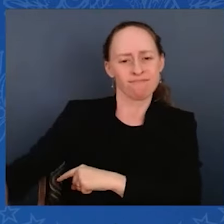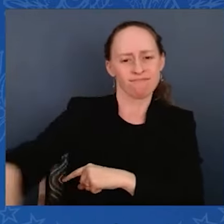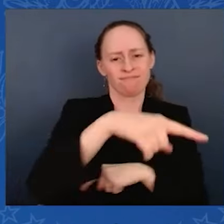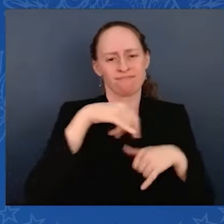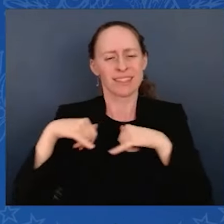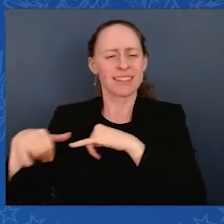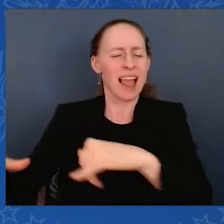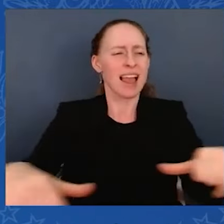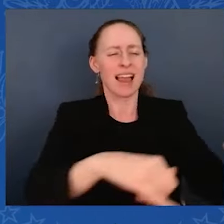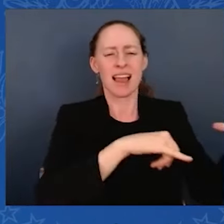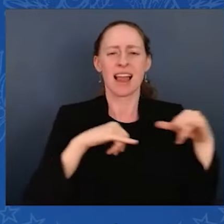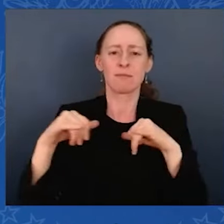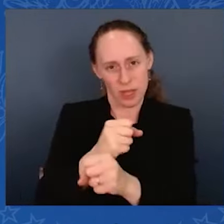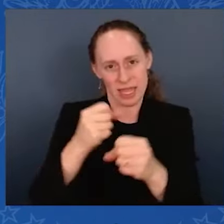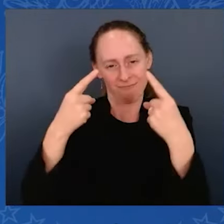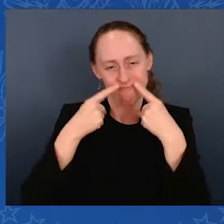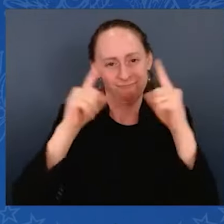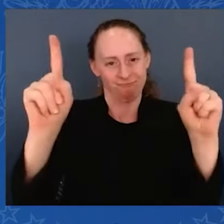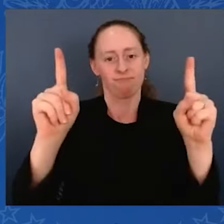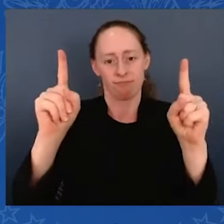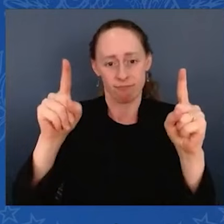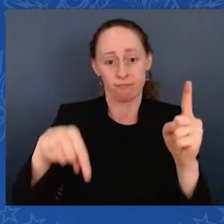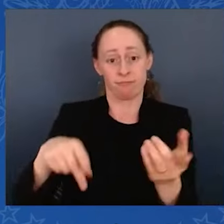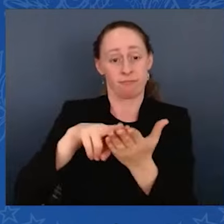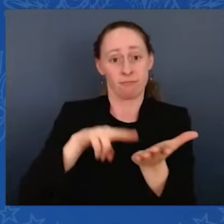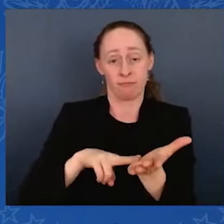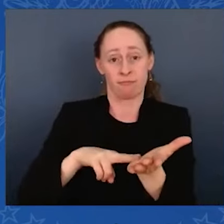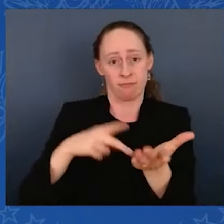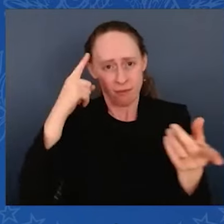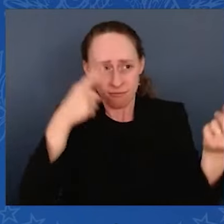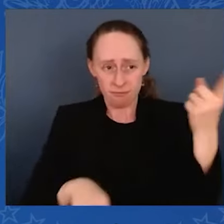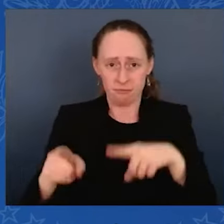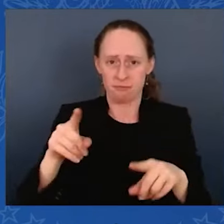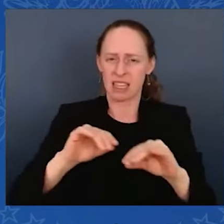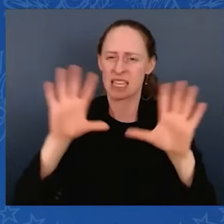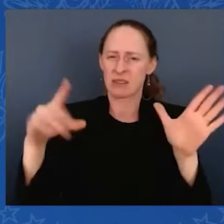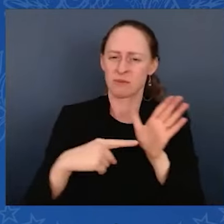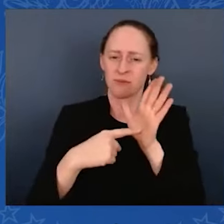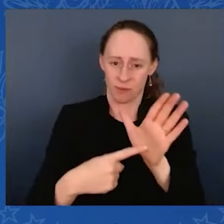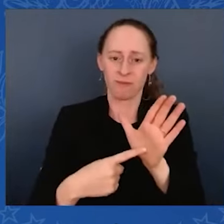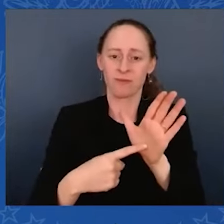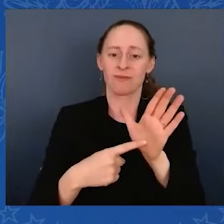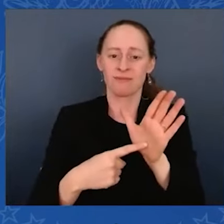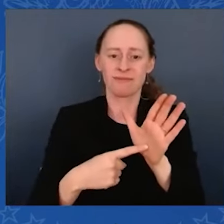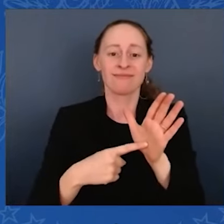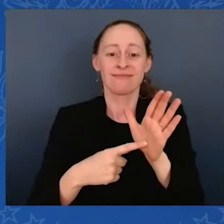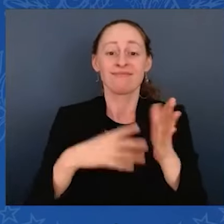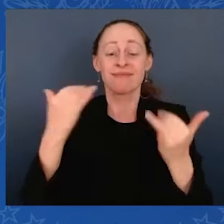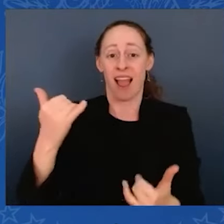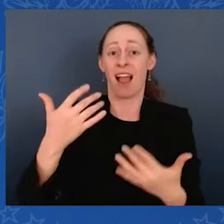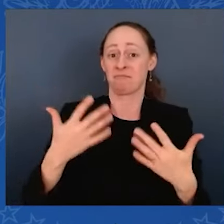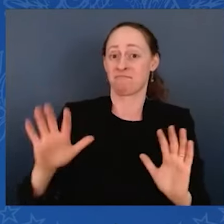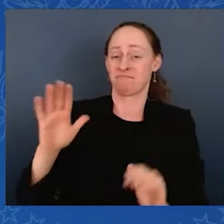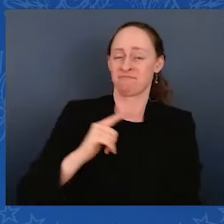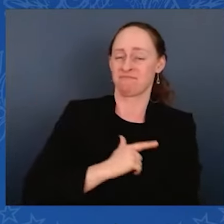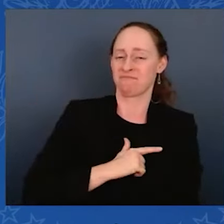FROM A BRUTAL TYRANT NEXT DOOR. AND NOW I WANT TO HAND IT OVER TO THE PRESIDENT OF UKRAINE WHO HAS AS MUCH COURAGE AS HE HAS